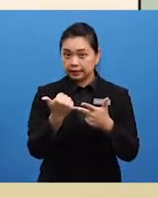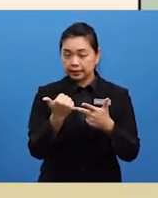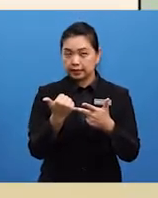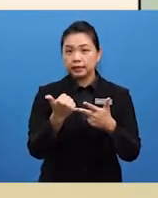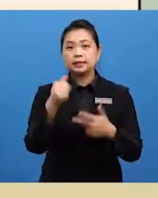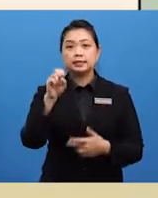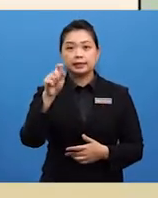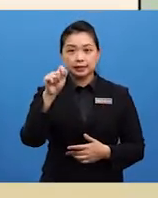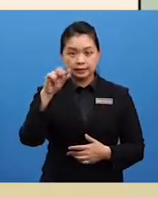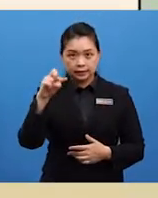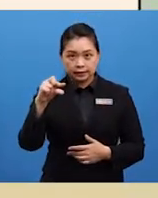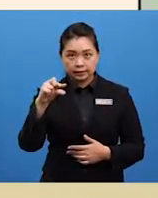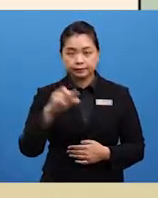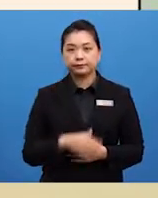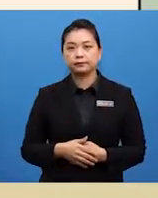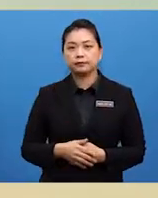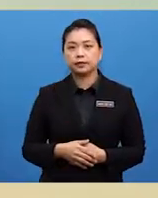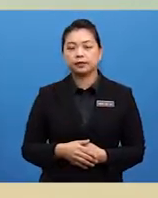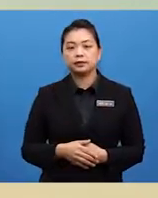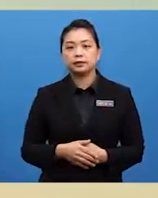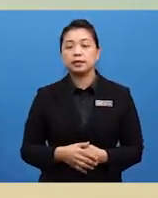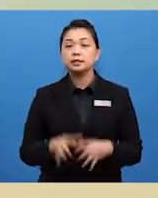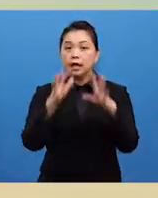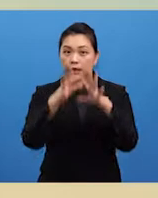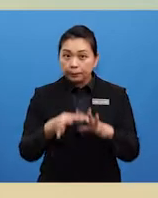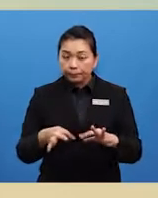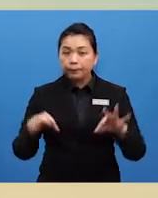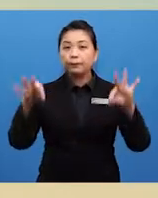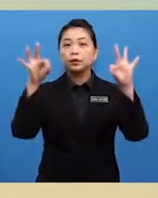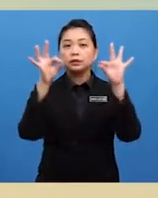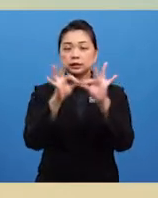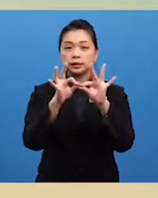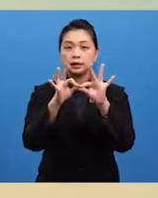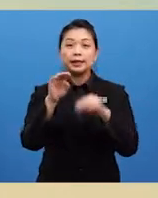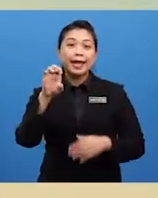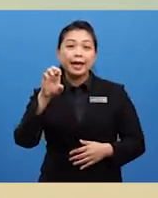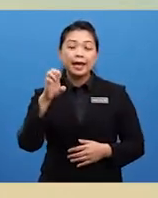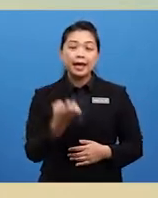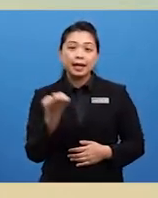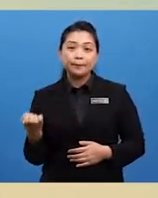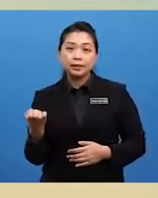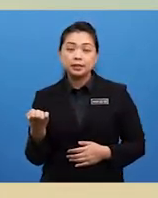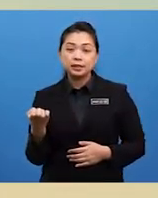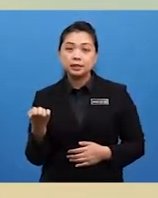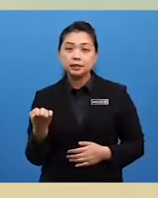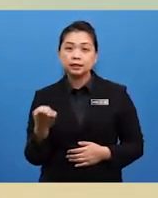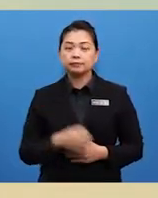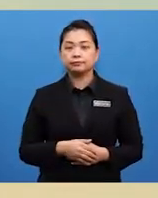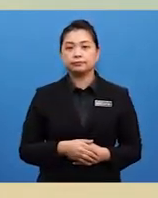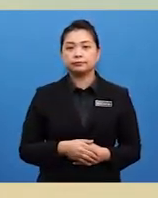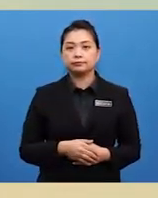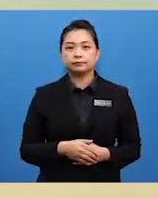Settings comes next. This is an important element that refers to the time